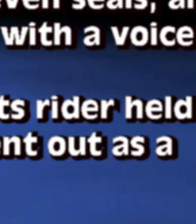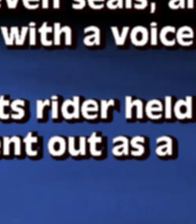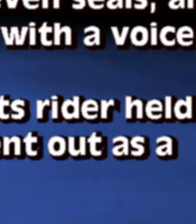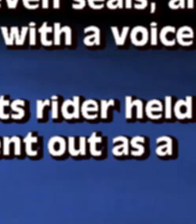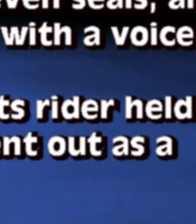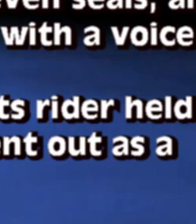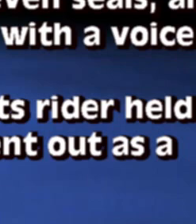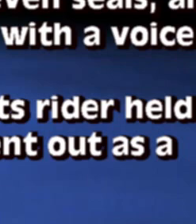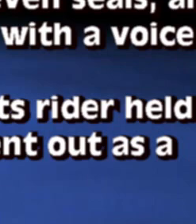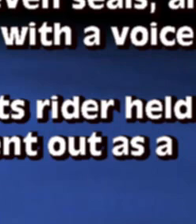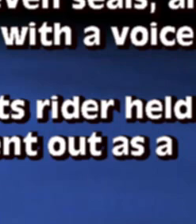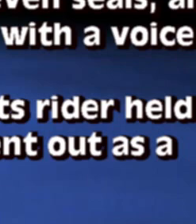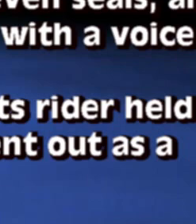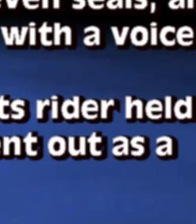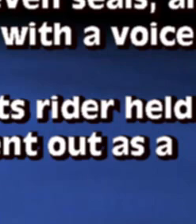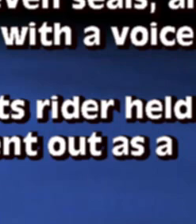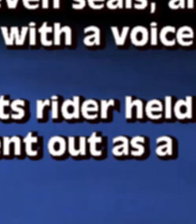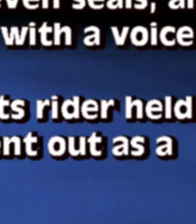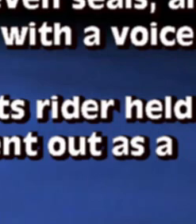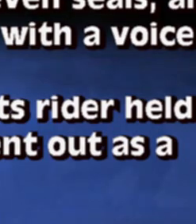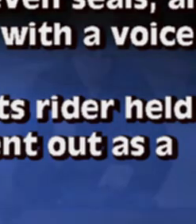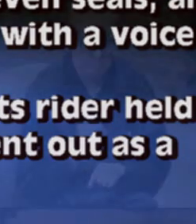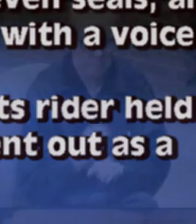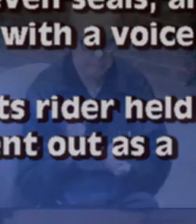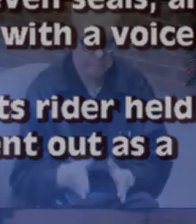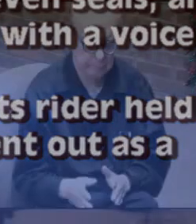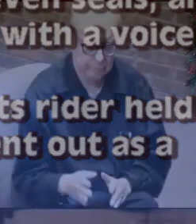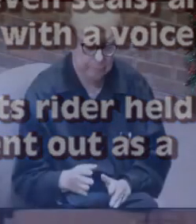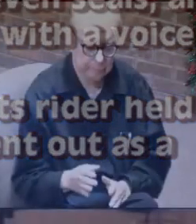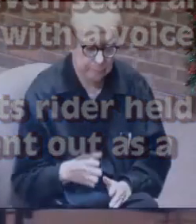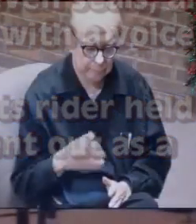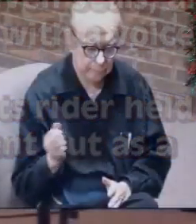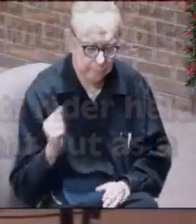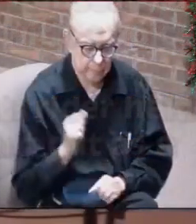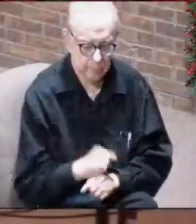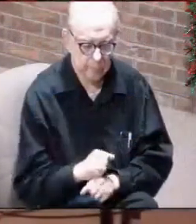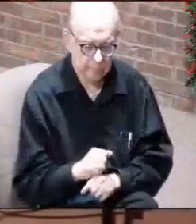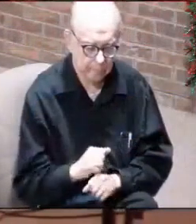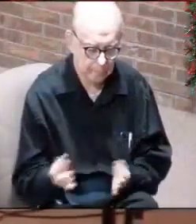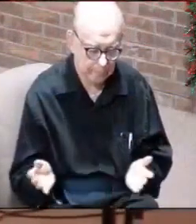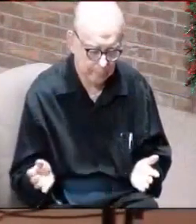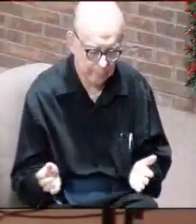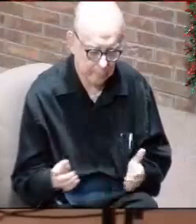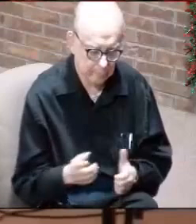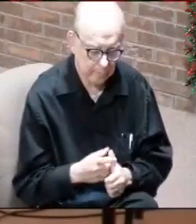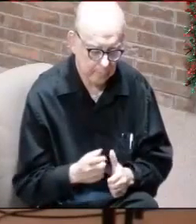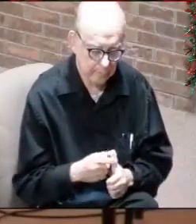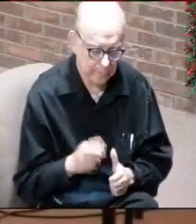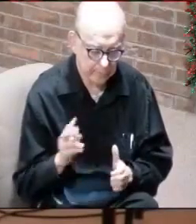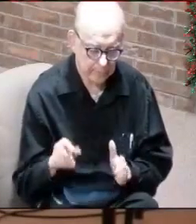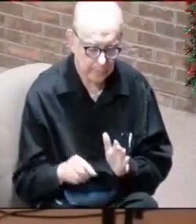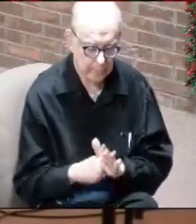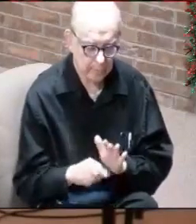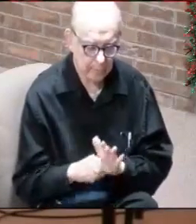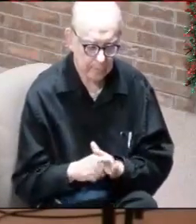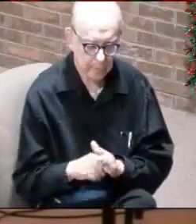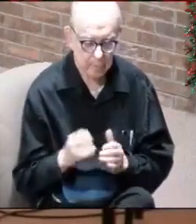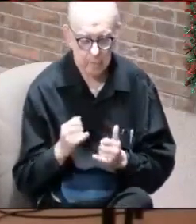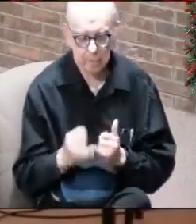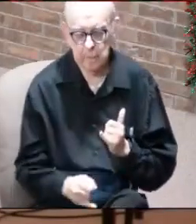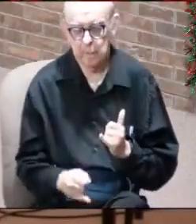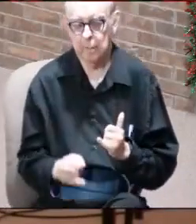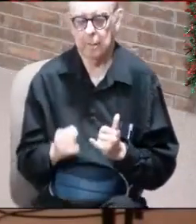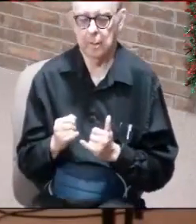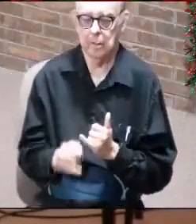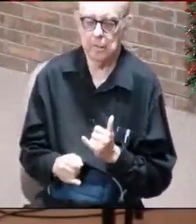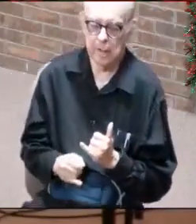and he went out as a conqueror in order to conquer. That's the first two verses. Now let's go down to